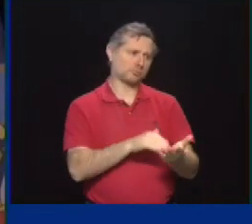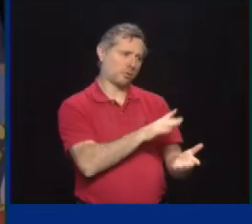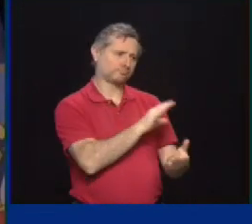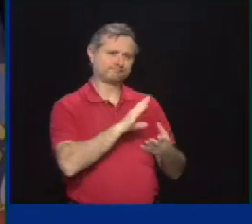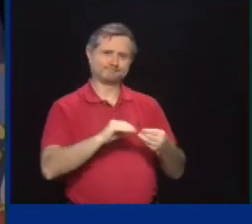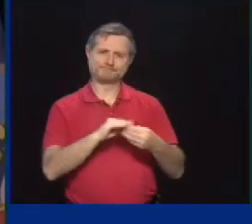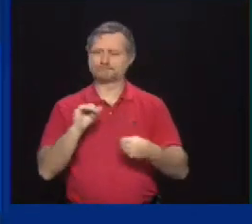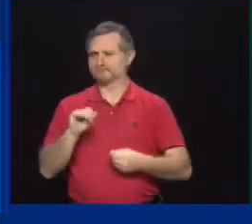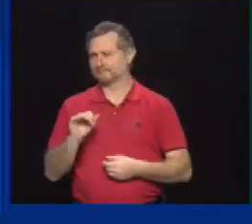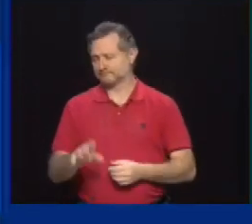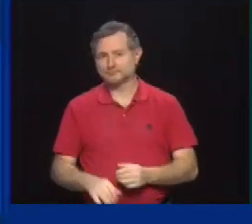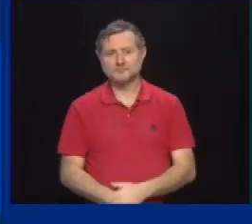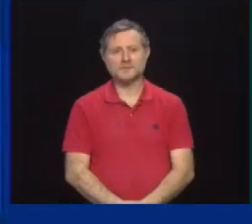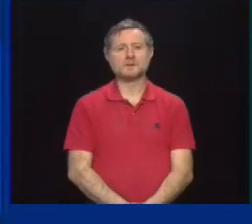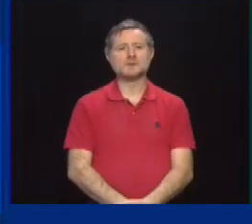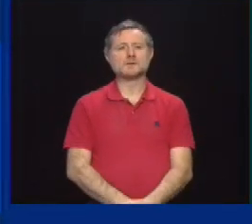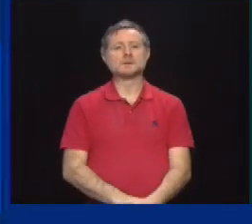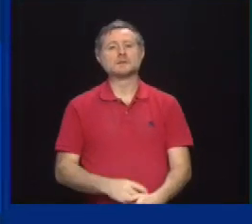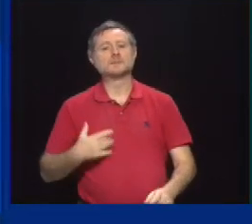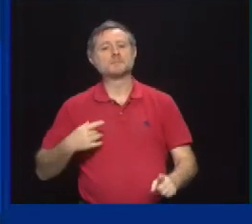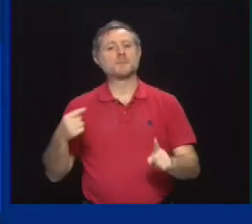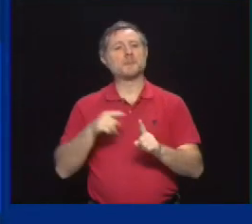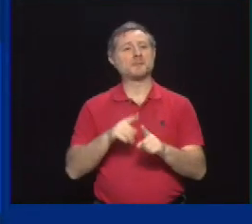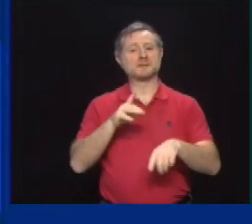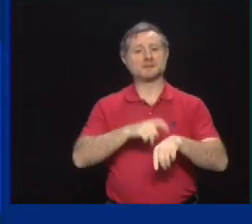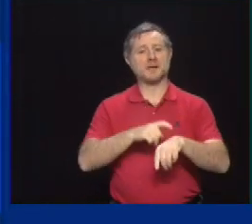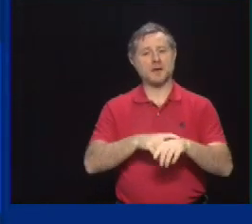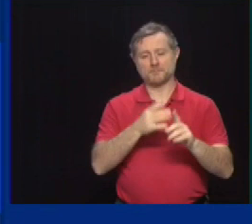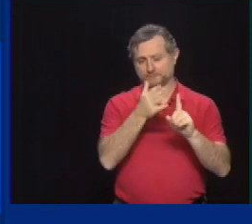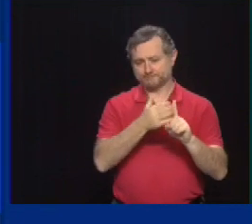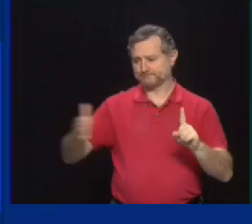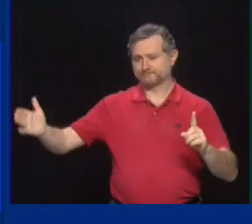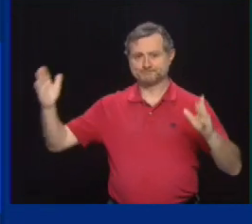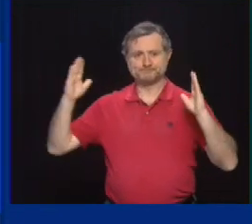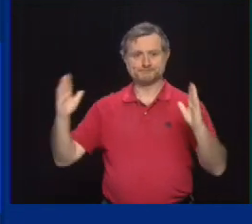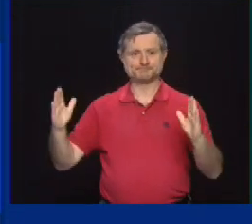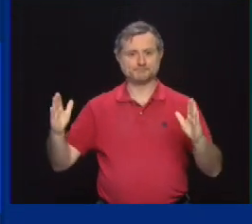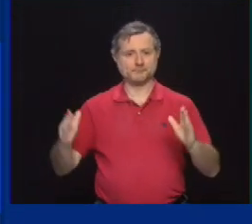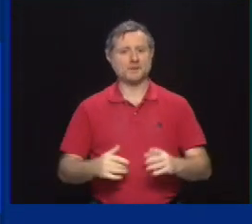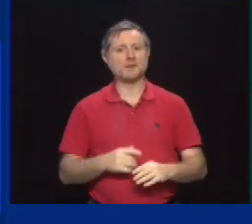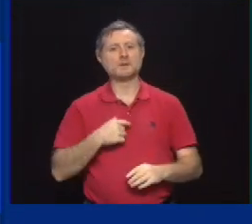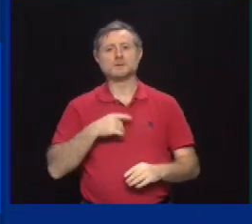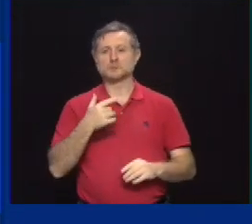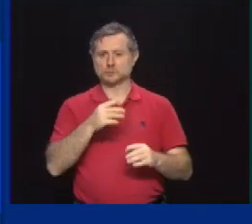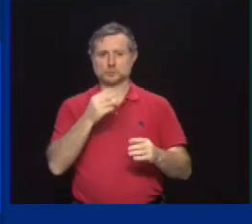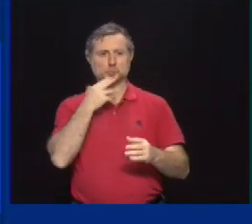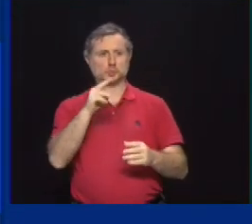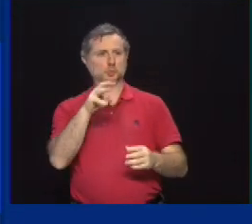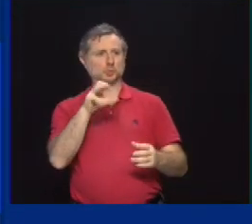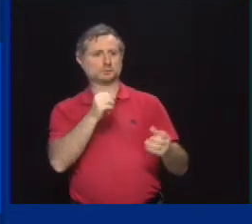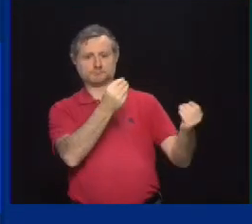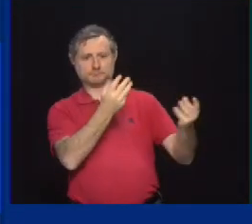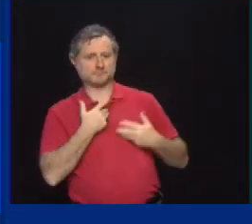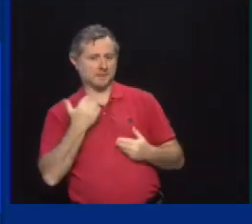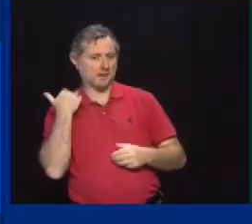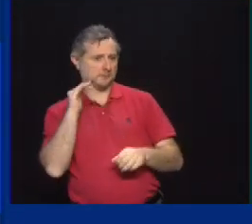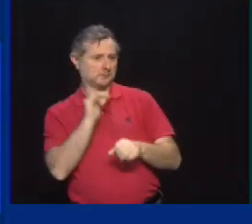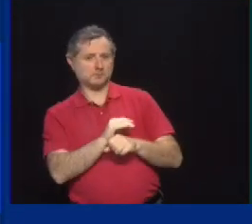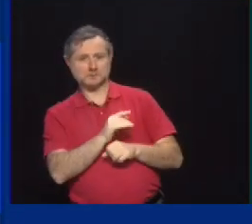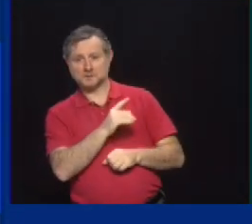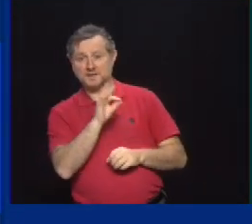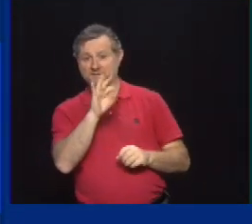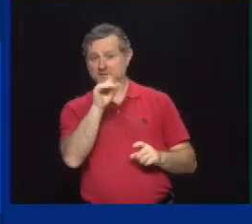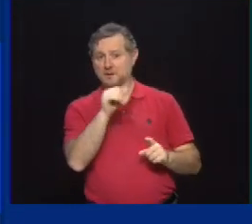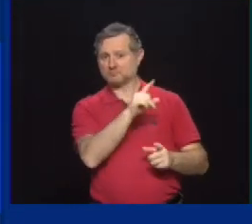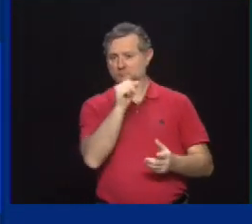So on the timetable, the great news was just last night, the FDA Advisory Committee recommended Pfizer for five to 11 year olds. And